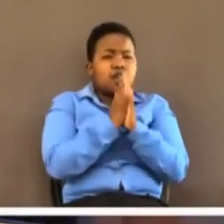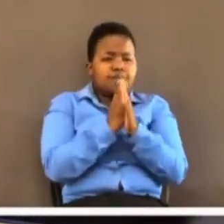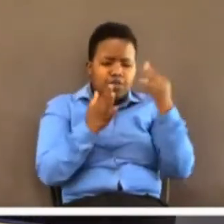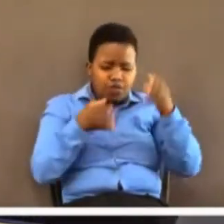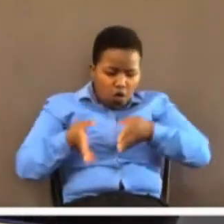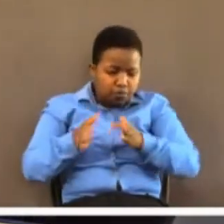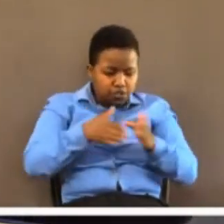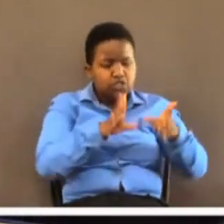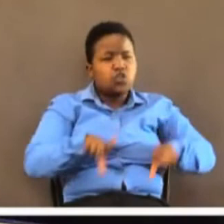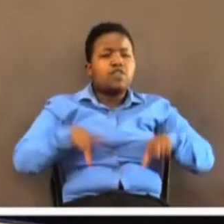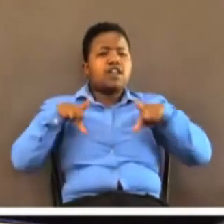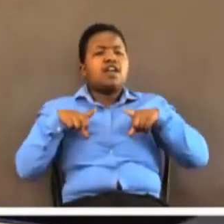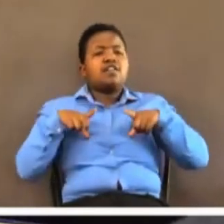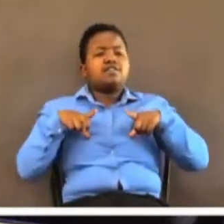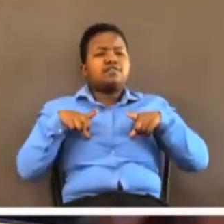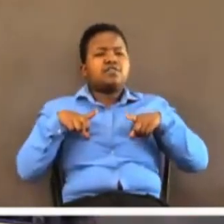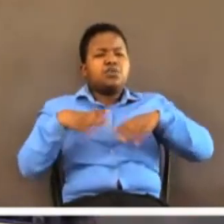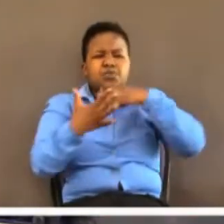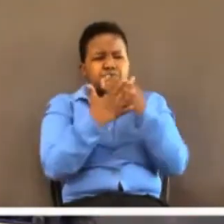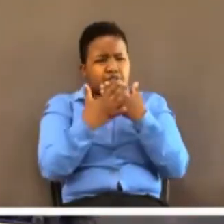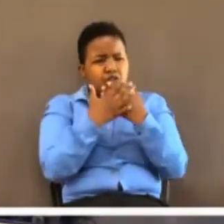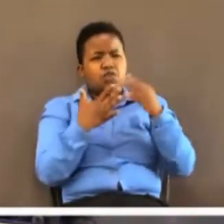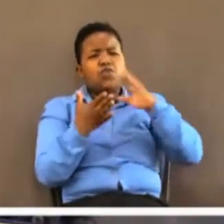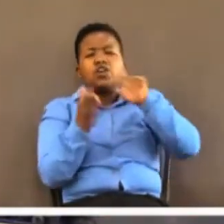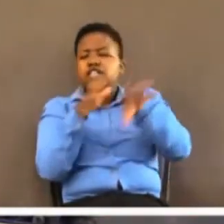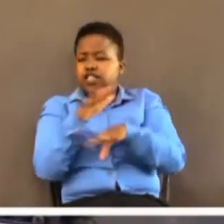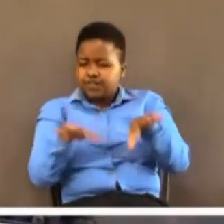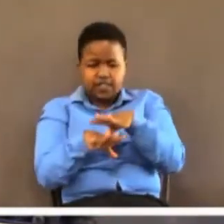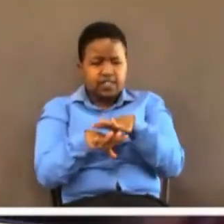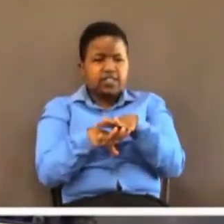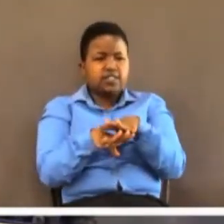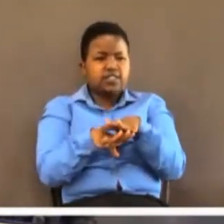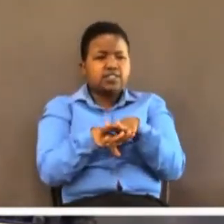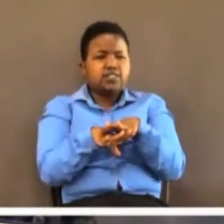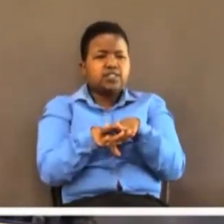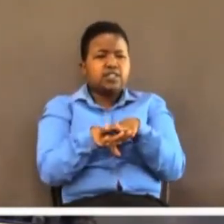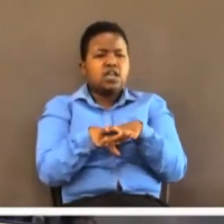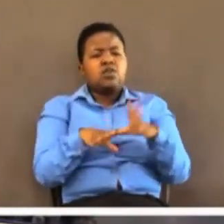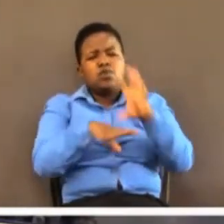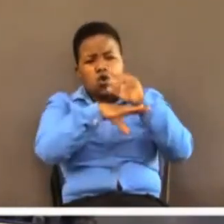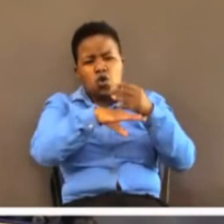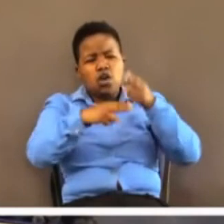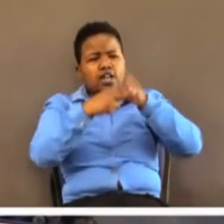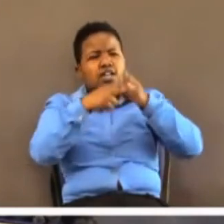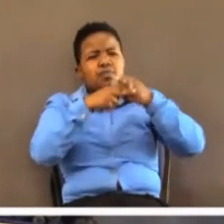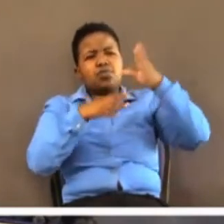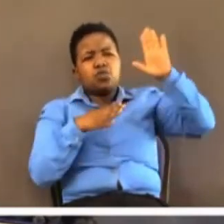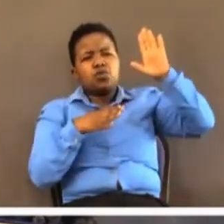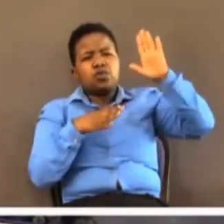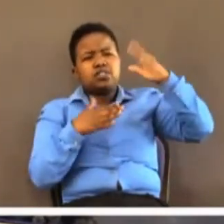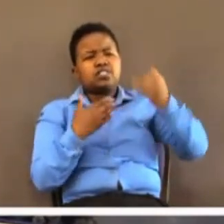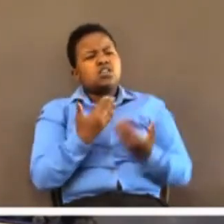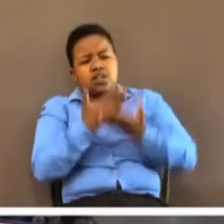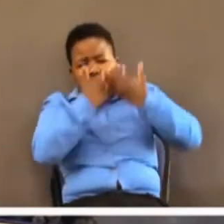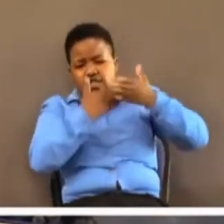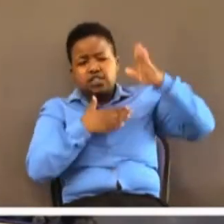life. Lord, come through for them, we ask. Whatever the case might be, oh Lord. We call upon your name. Remember your people